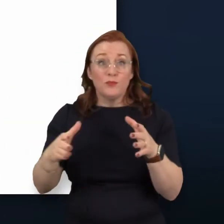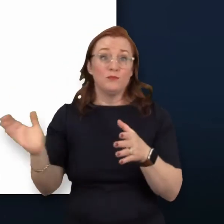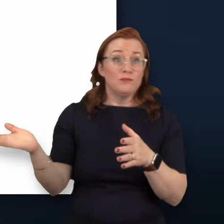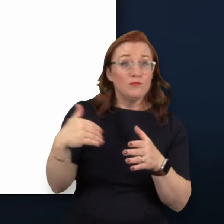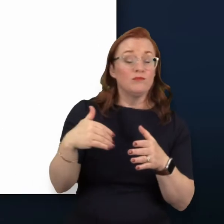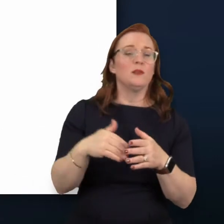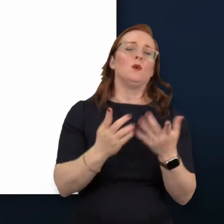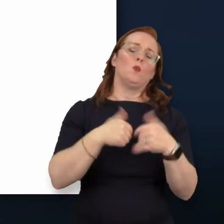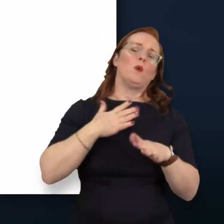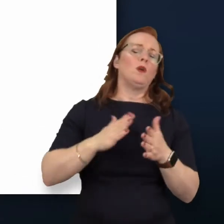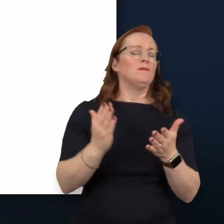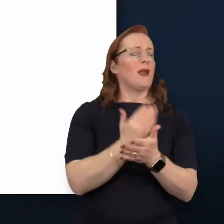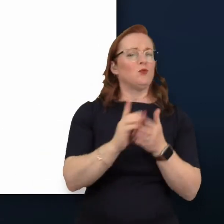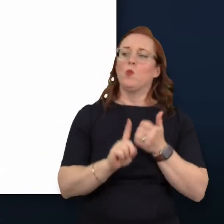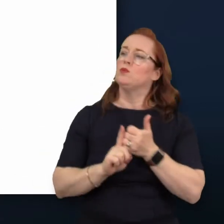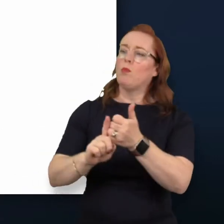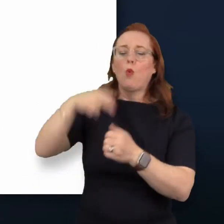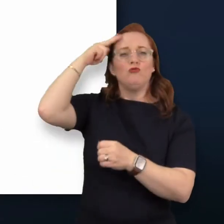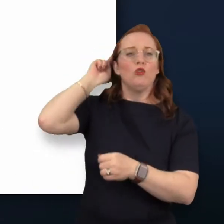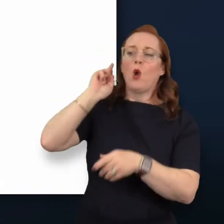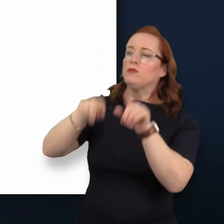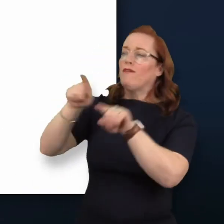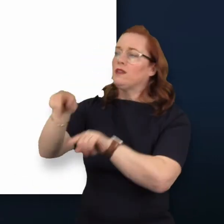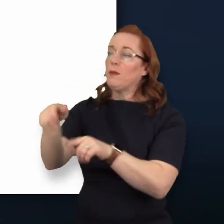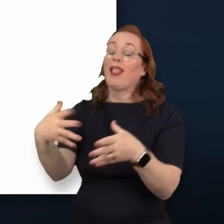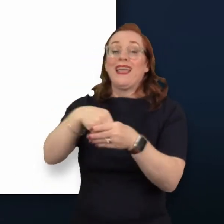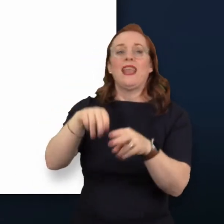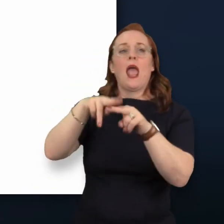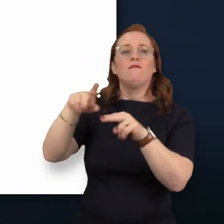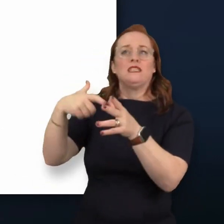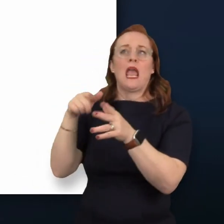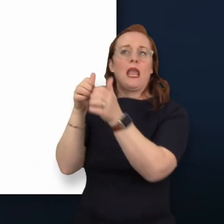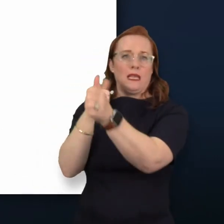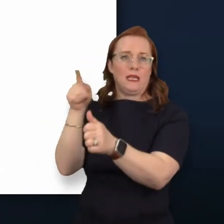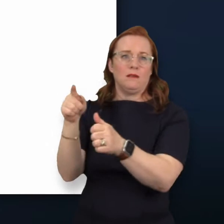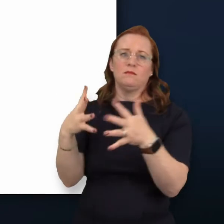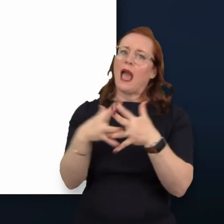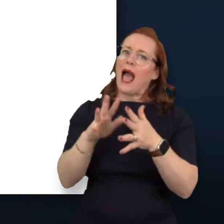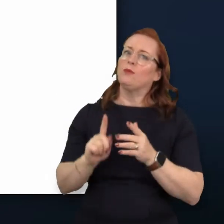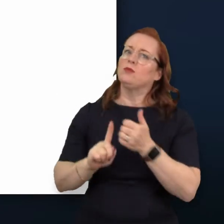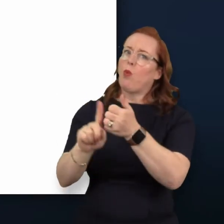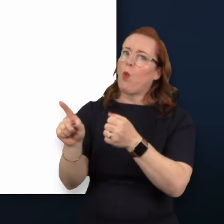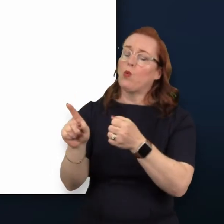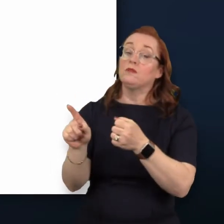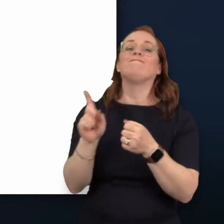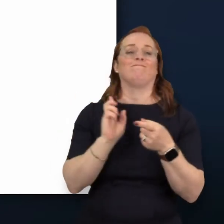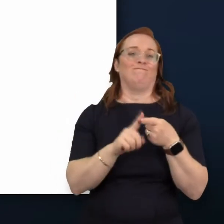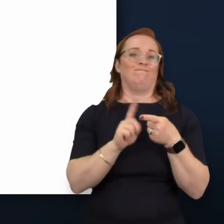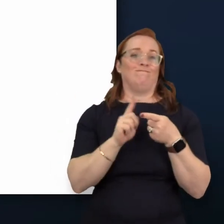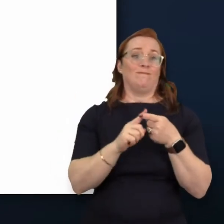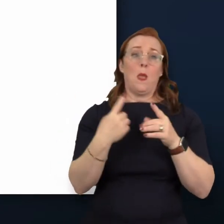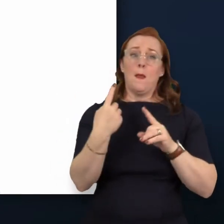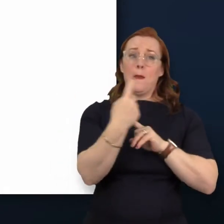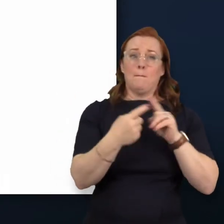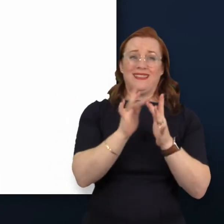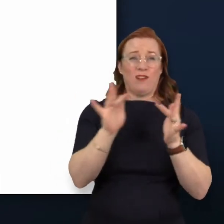sure we support neurodiverse people in the SDA, and we do this in a variety of ways. For example, issuing